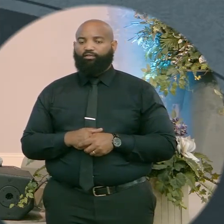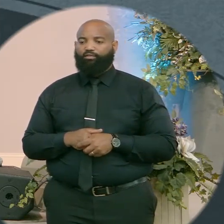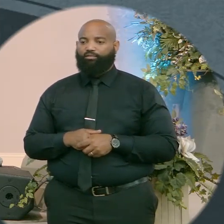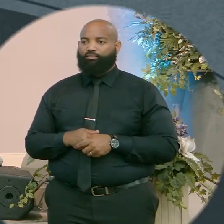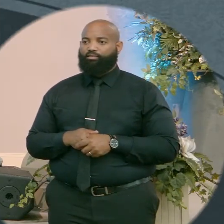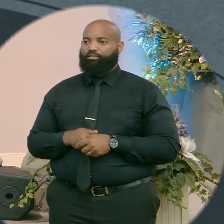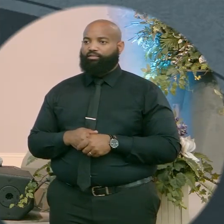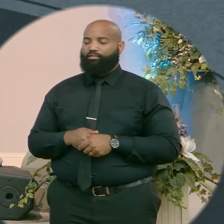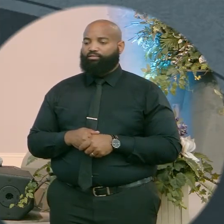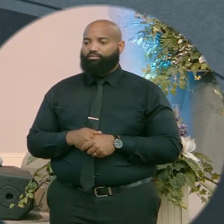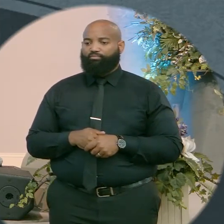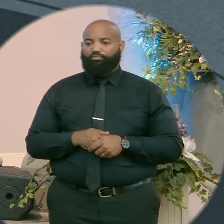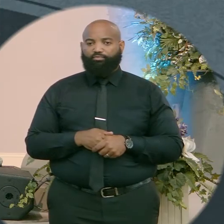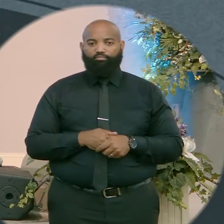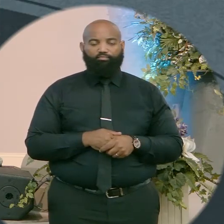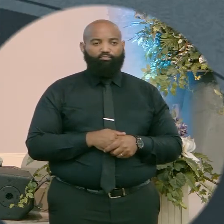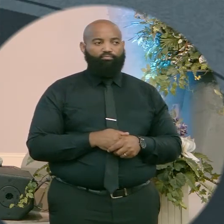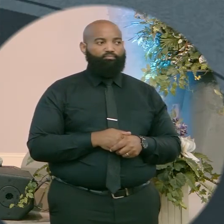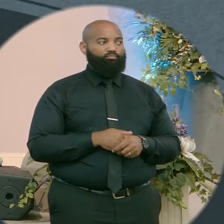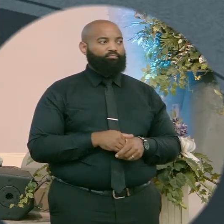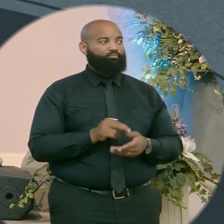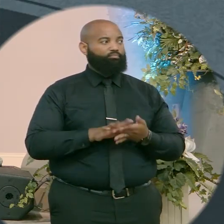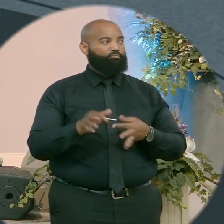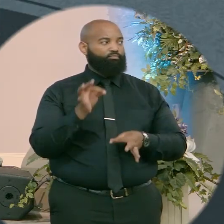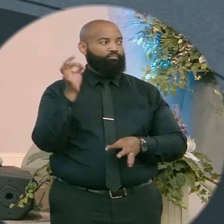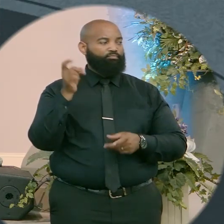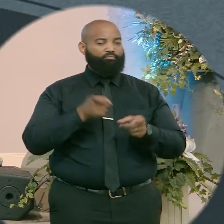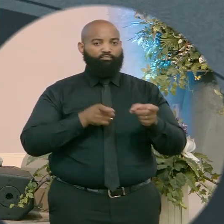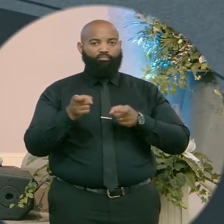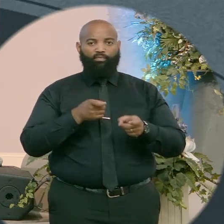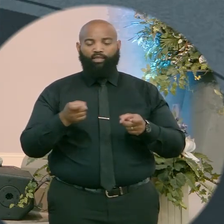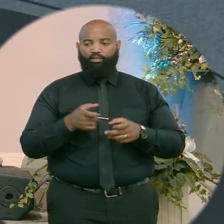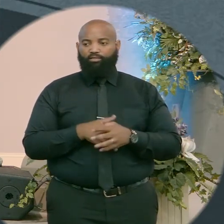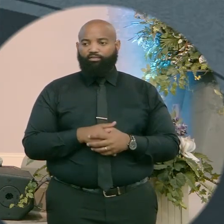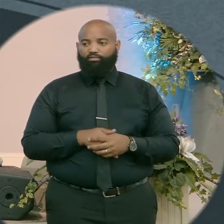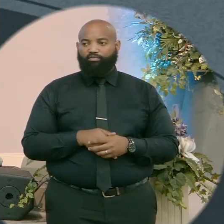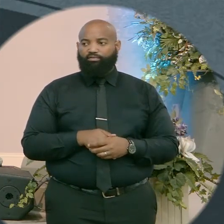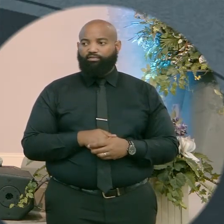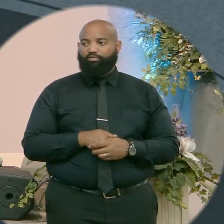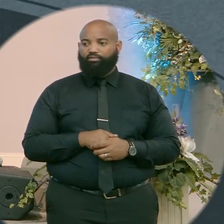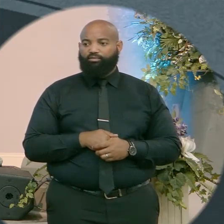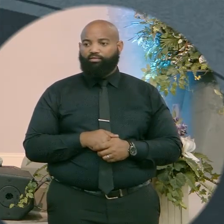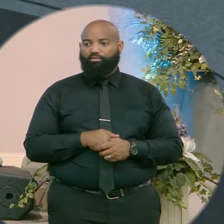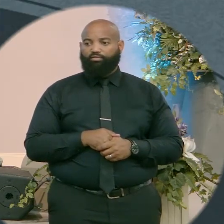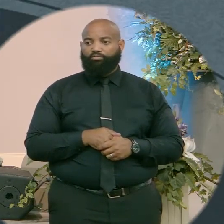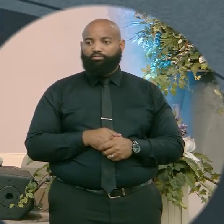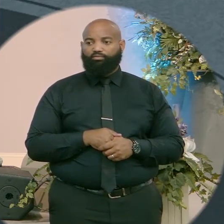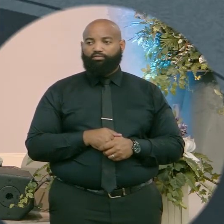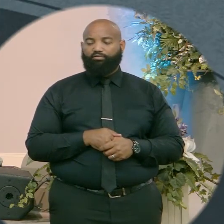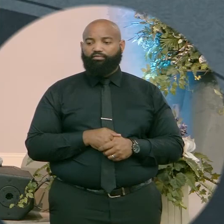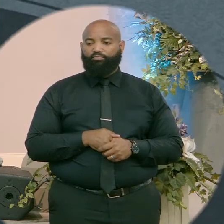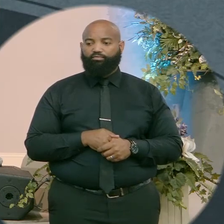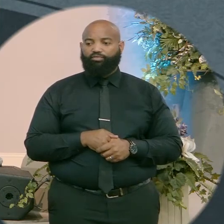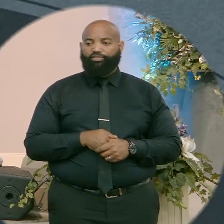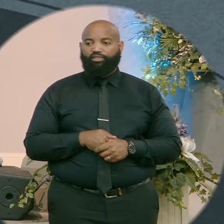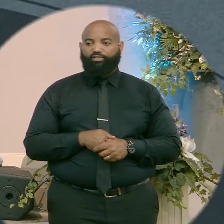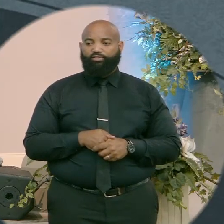Have your way Holy Spirit. Thank you Jesus. Jesus.